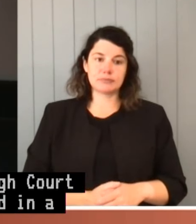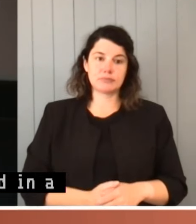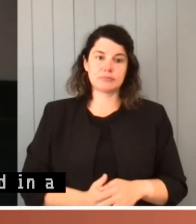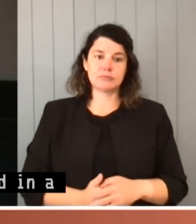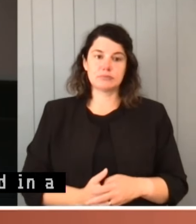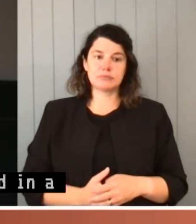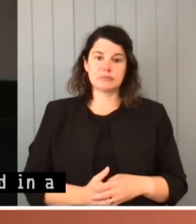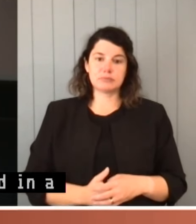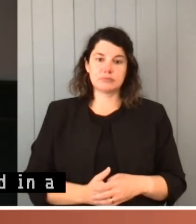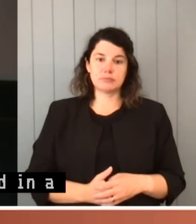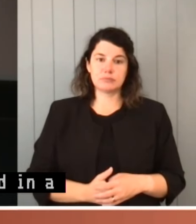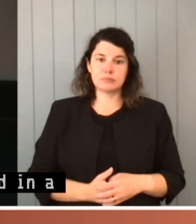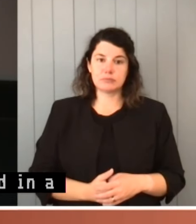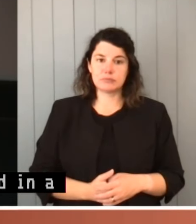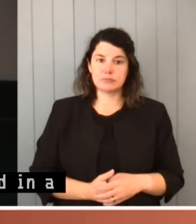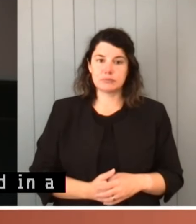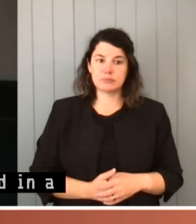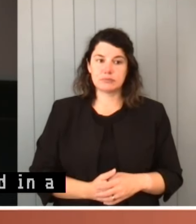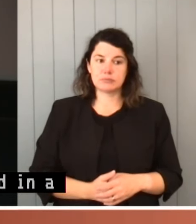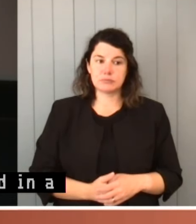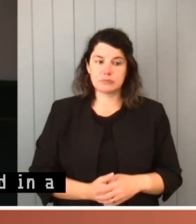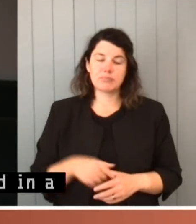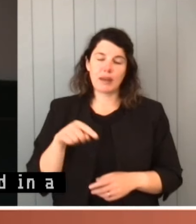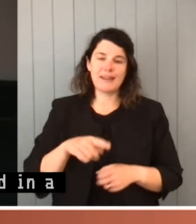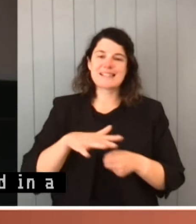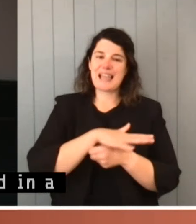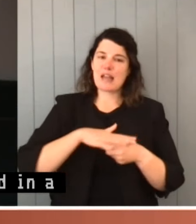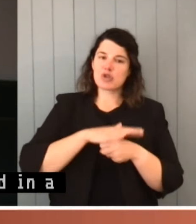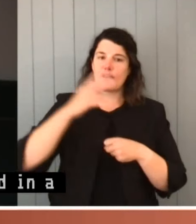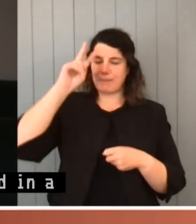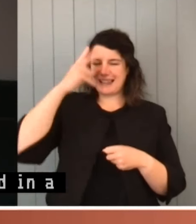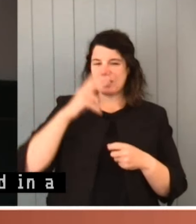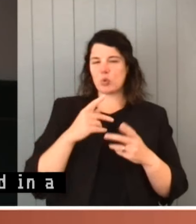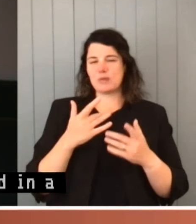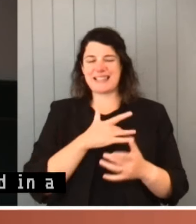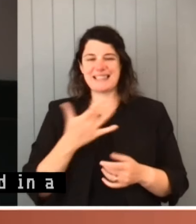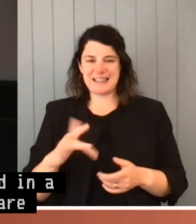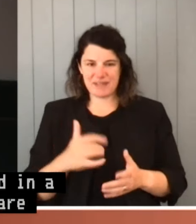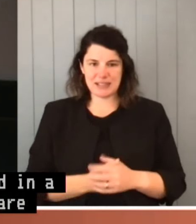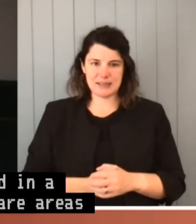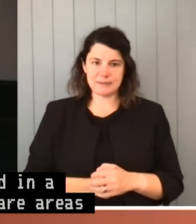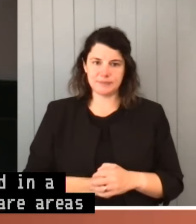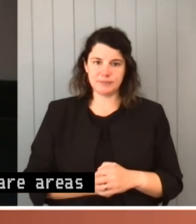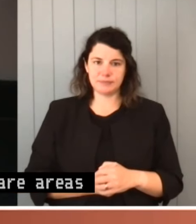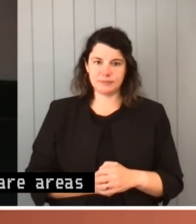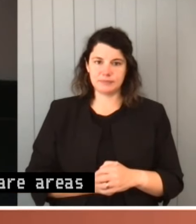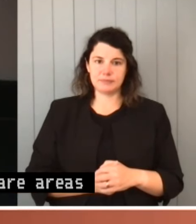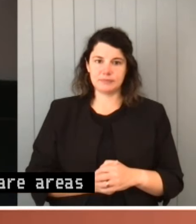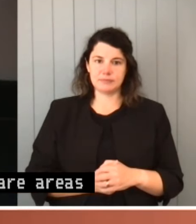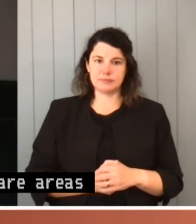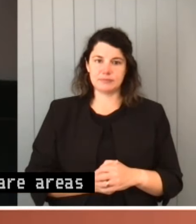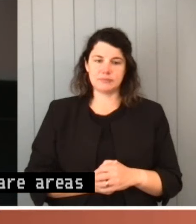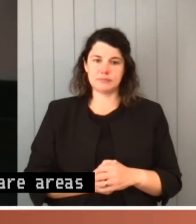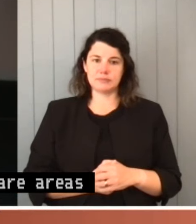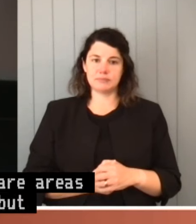So these are areas of political sensitivity, but notwithstanding their political sensitivity, the court